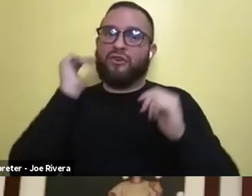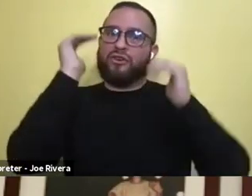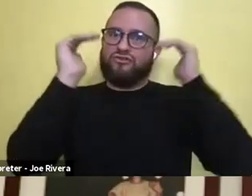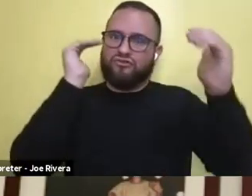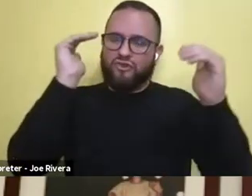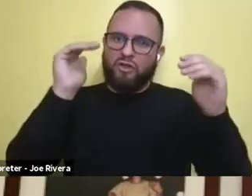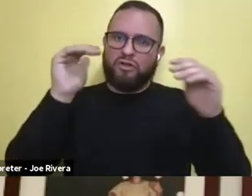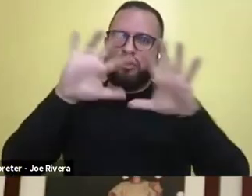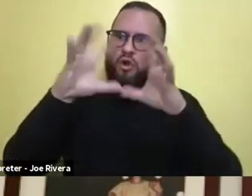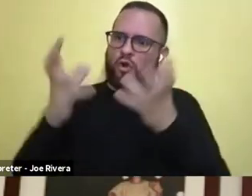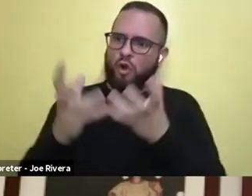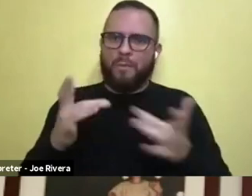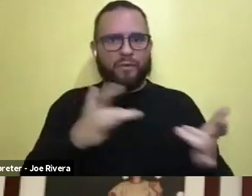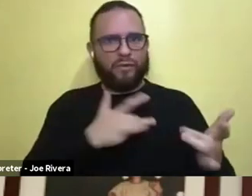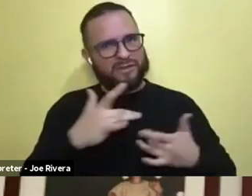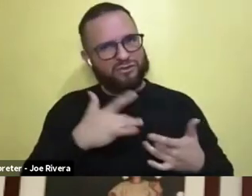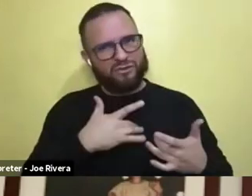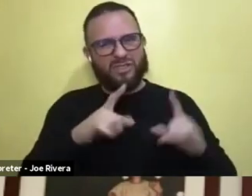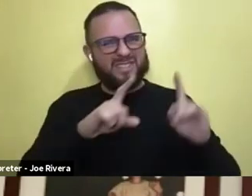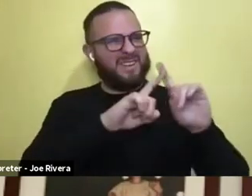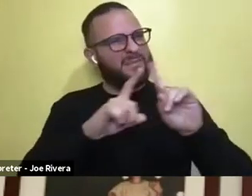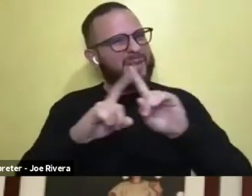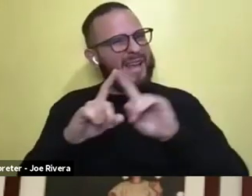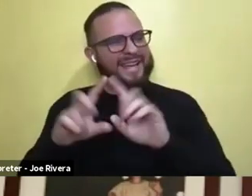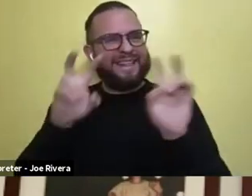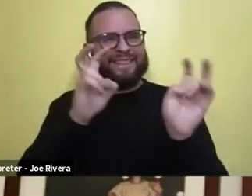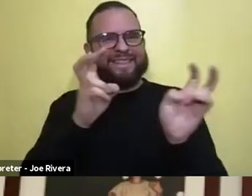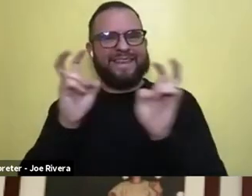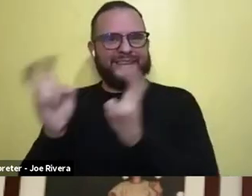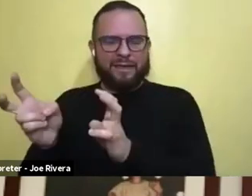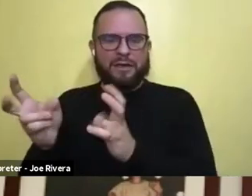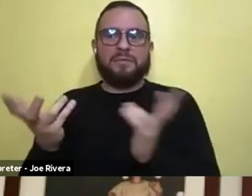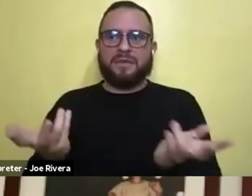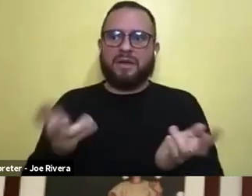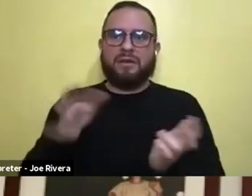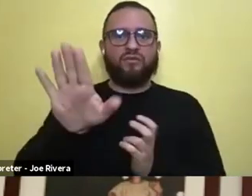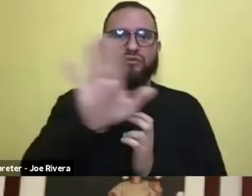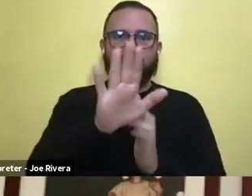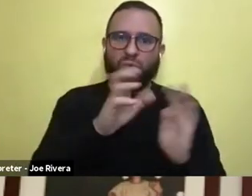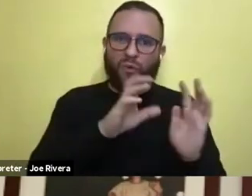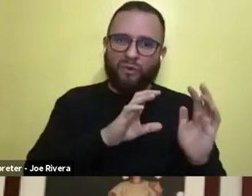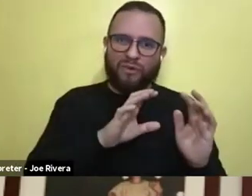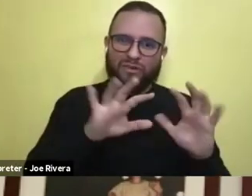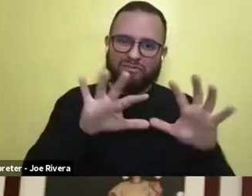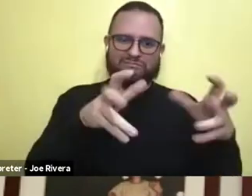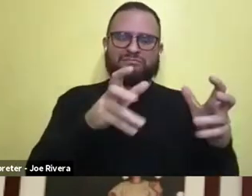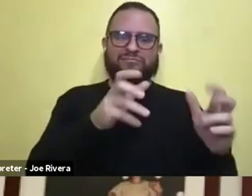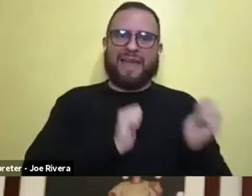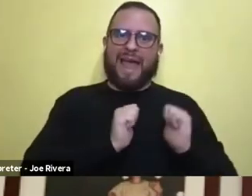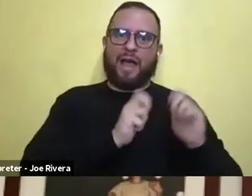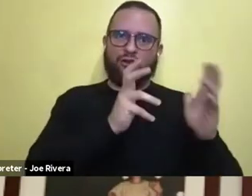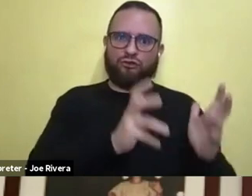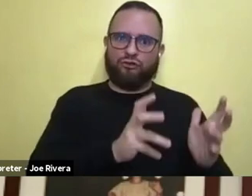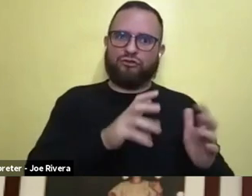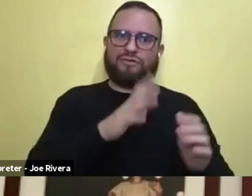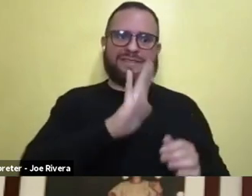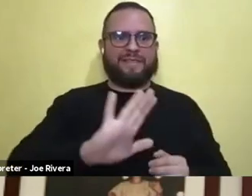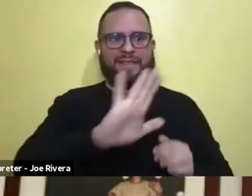a lot of themes and the, your cast, um, actors and their characters are not